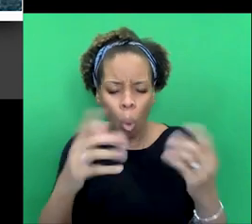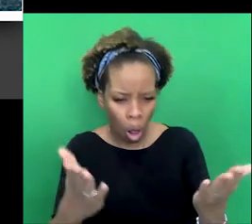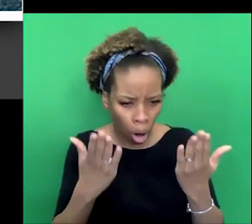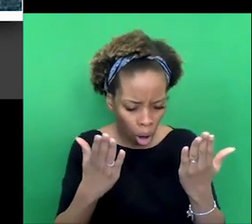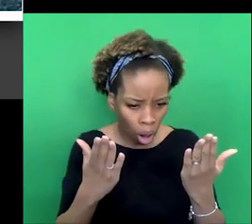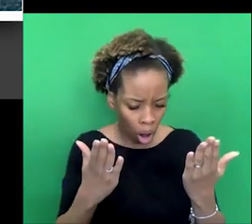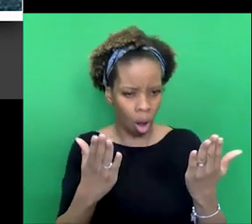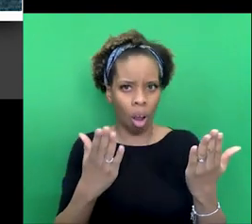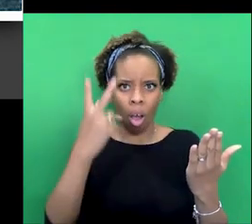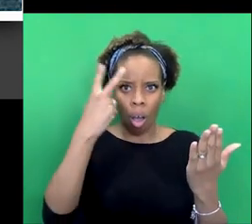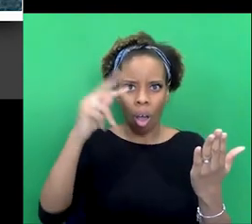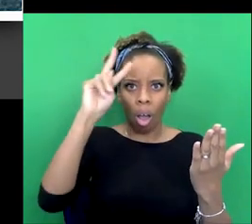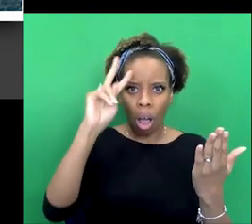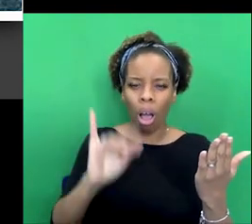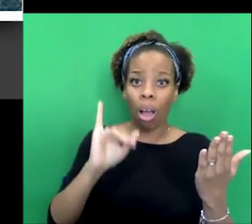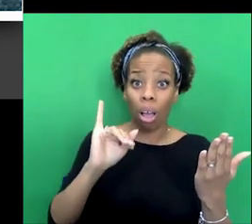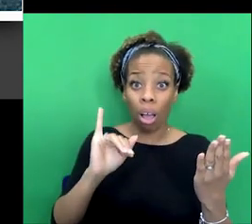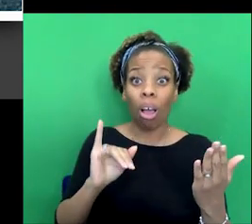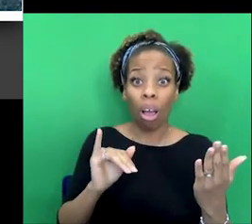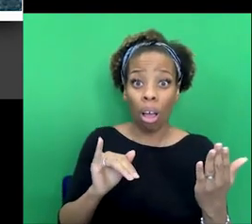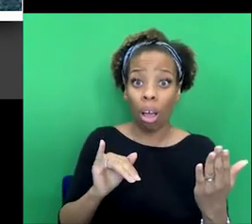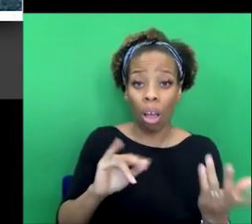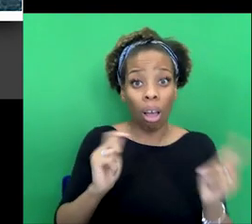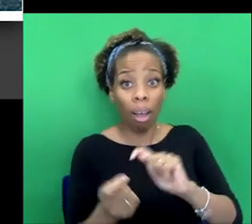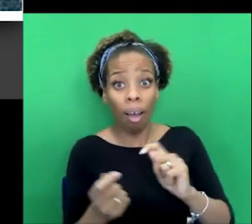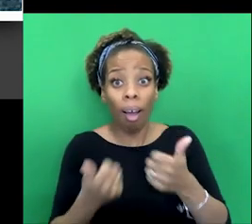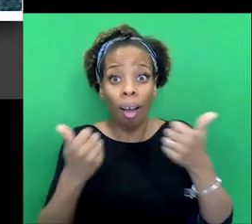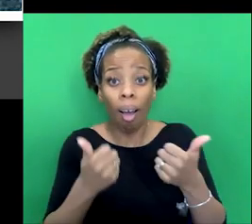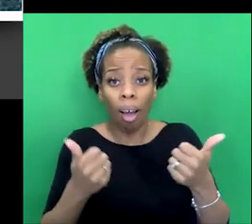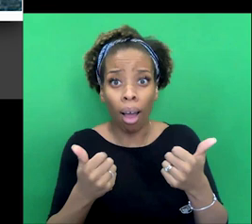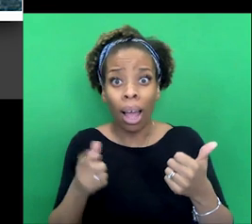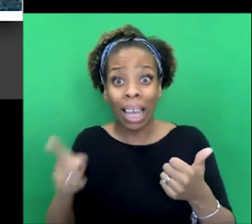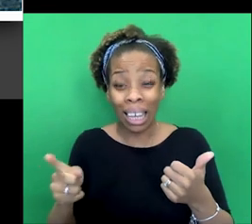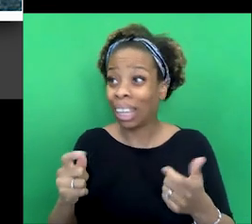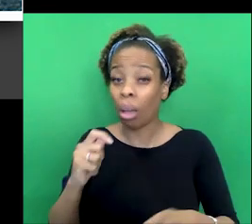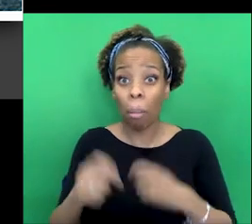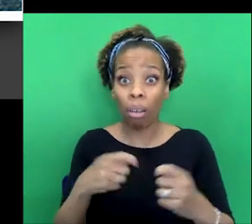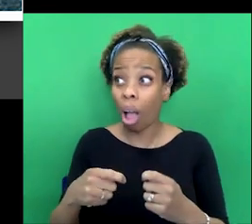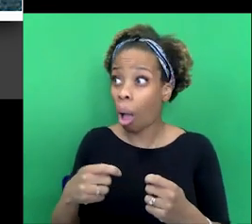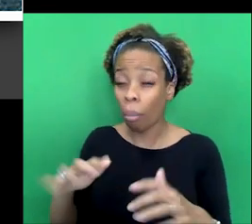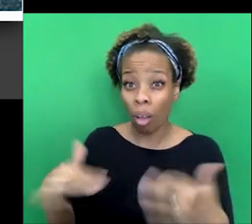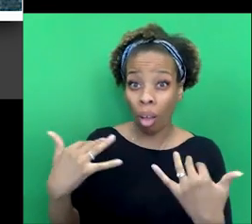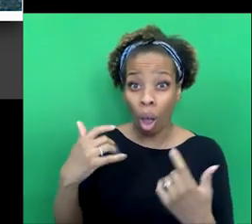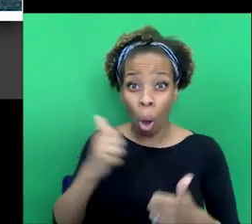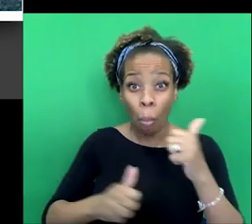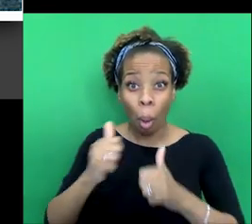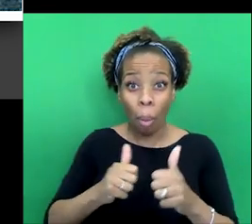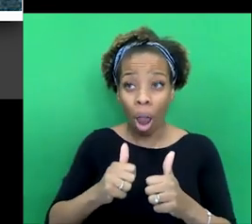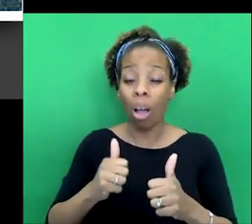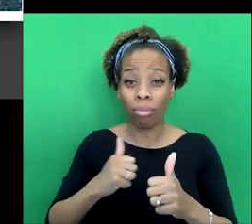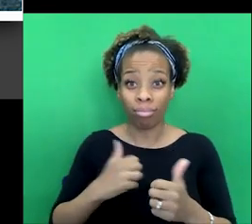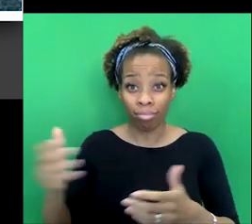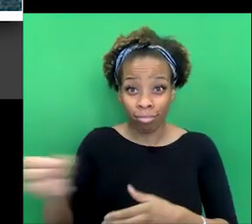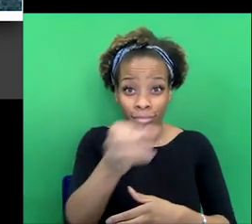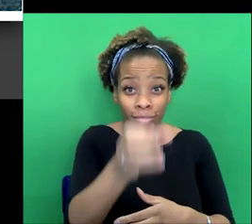knighted for it. So here we see him as, uh, being very part of the establishment, part of, uh, writing these,